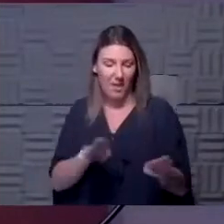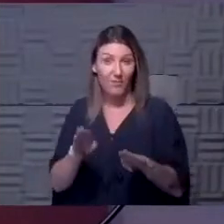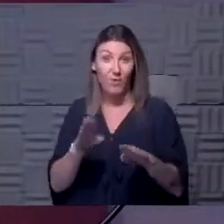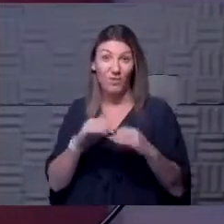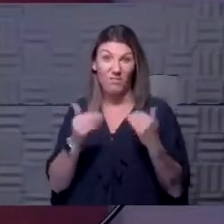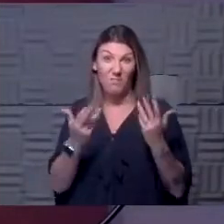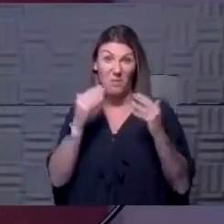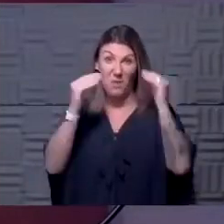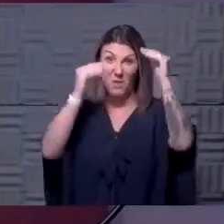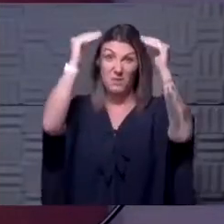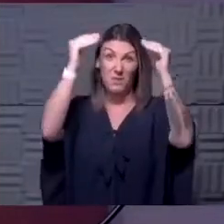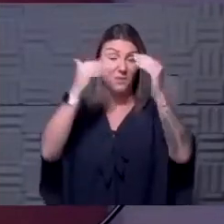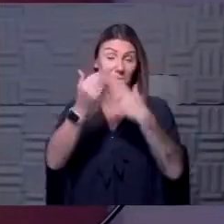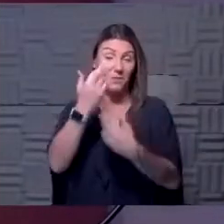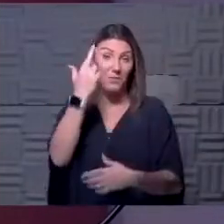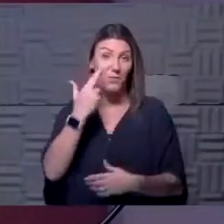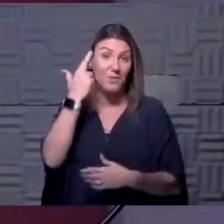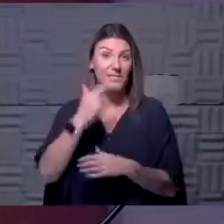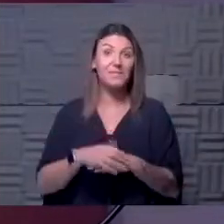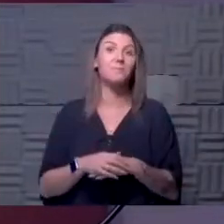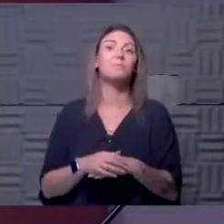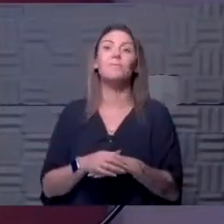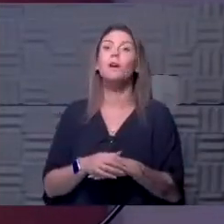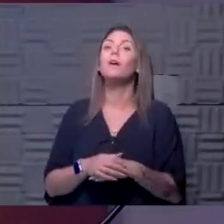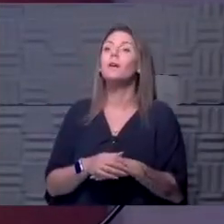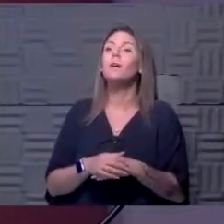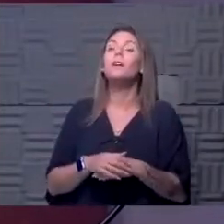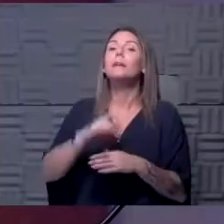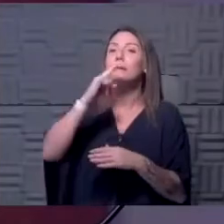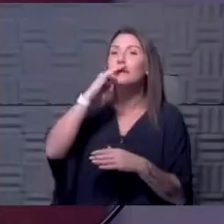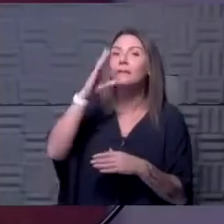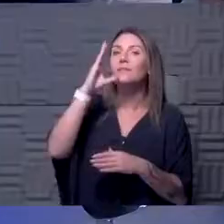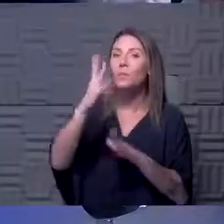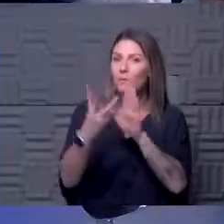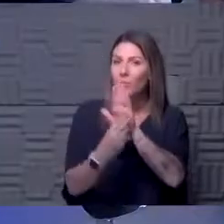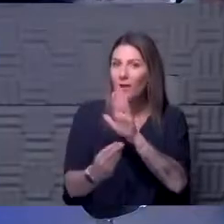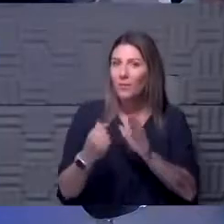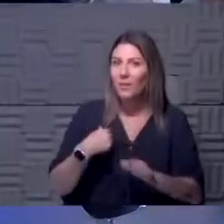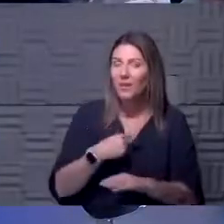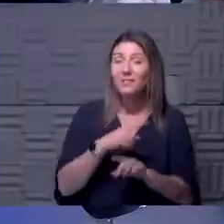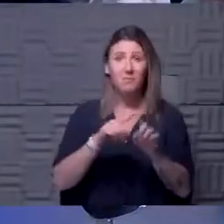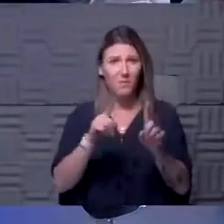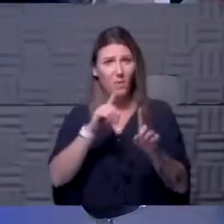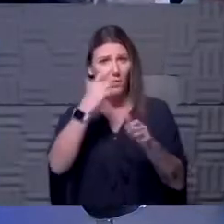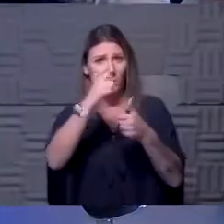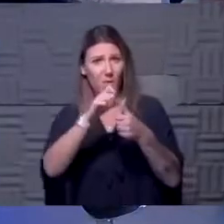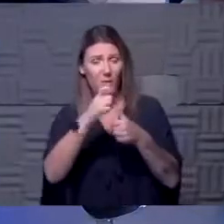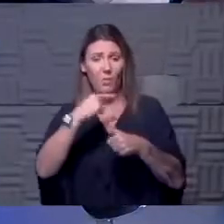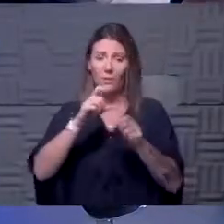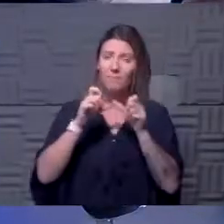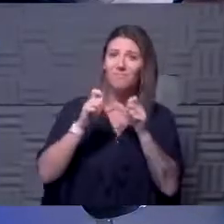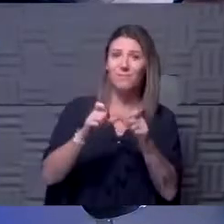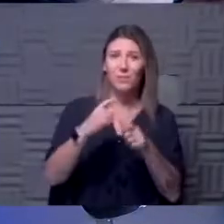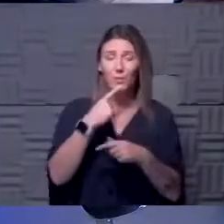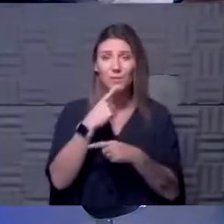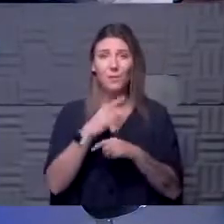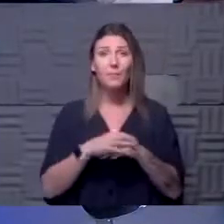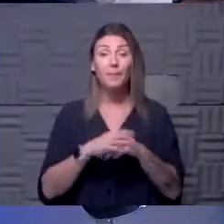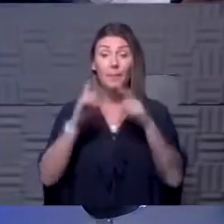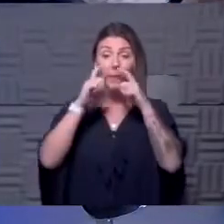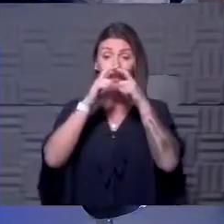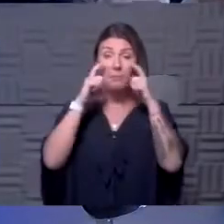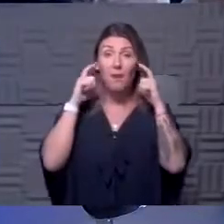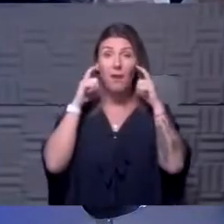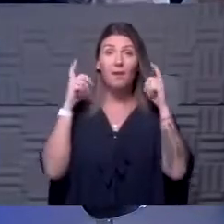maybe we are for whatever reason. Sure. They will definitely take cues from us. But we also have to remember, we continue to say this, the